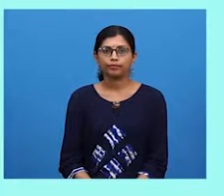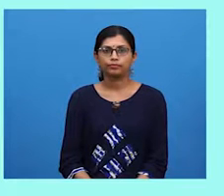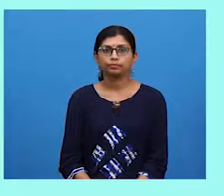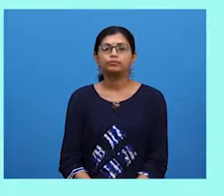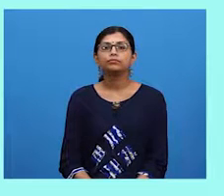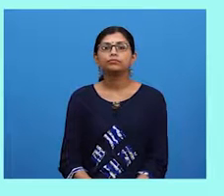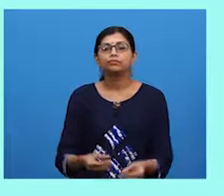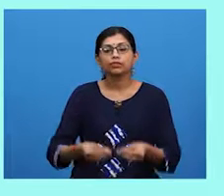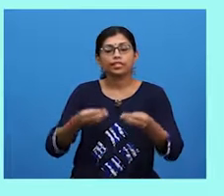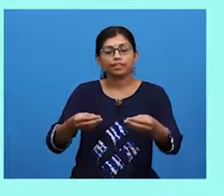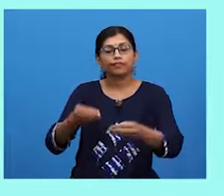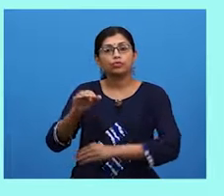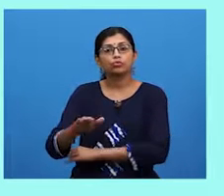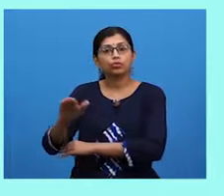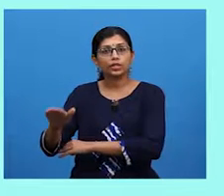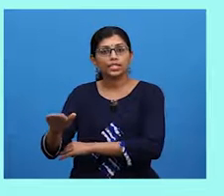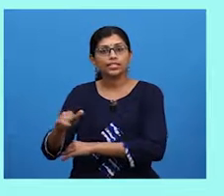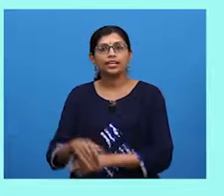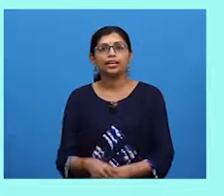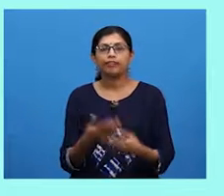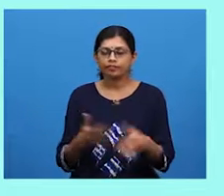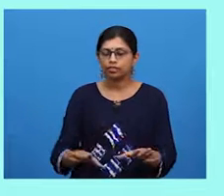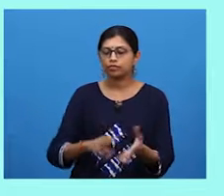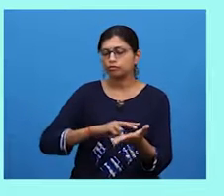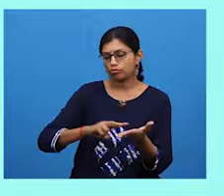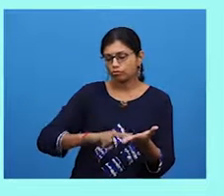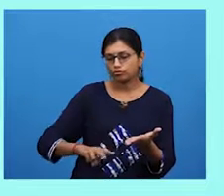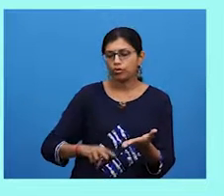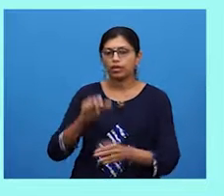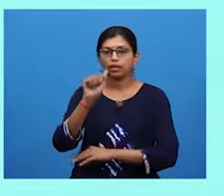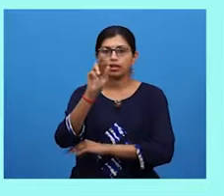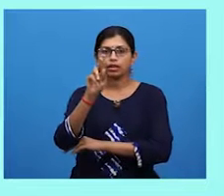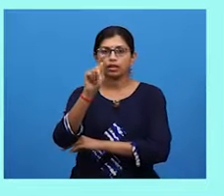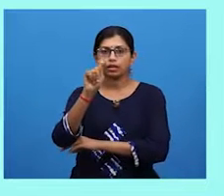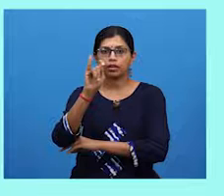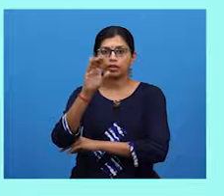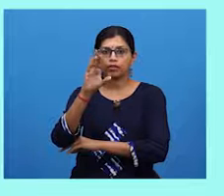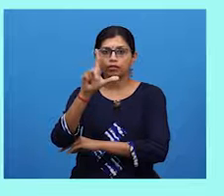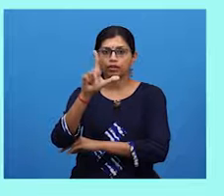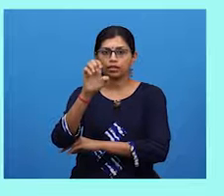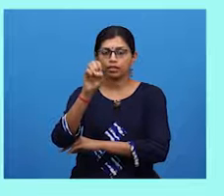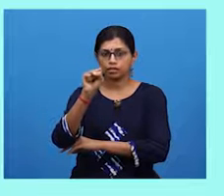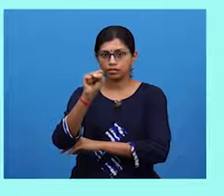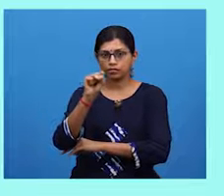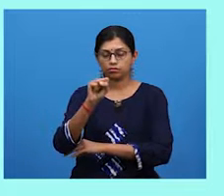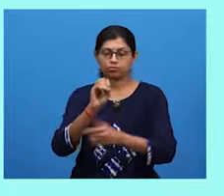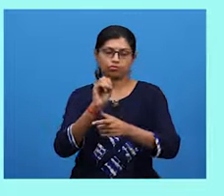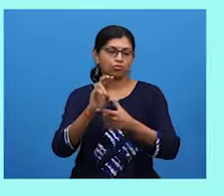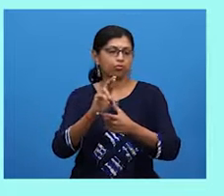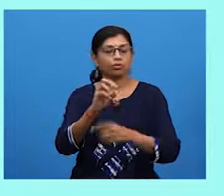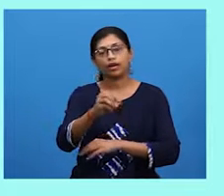essay is usually given to students after they have read a number of articles